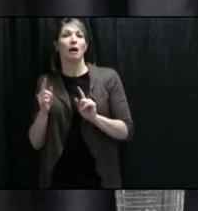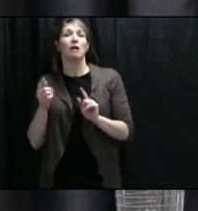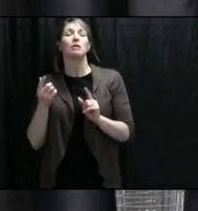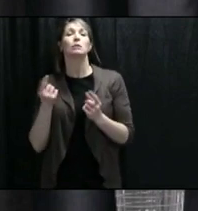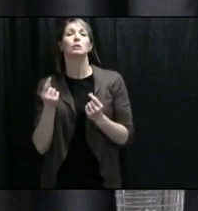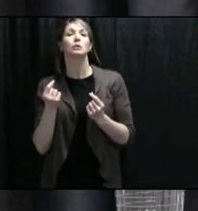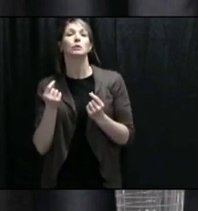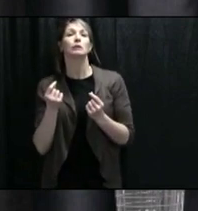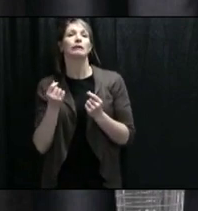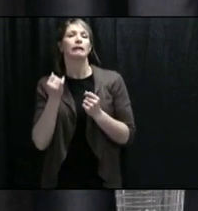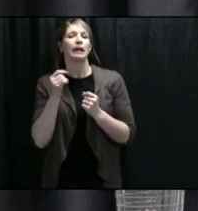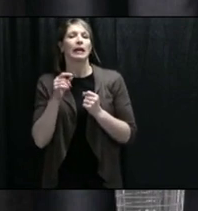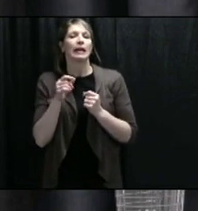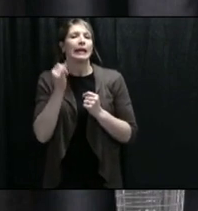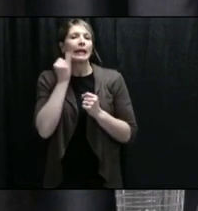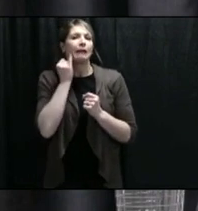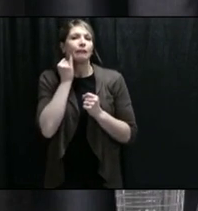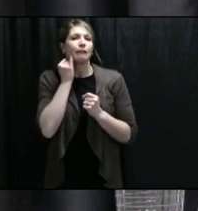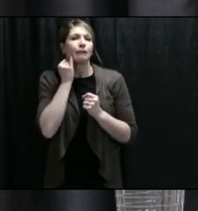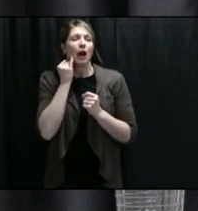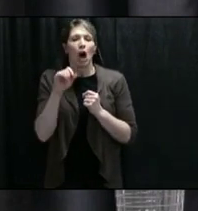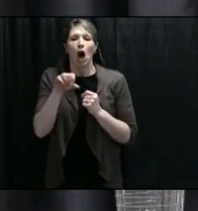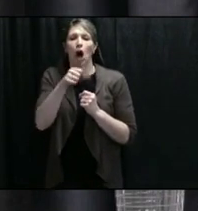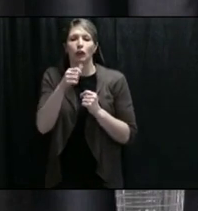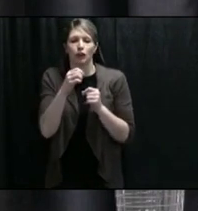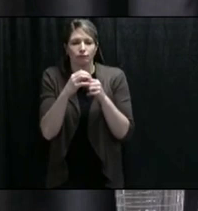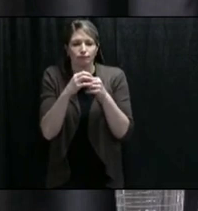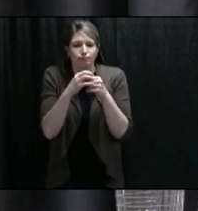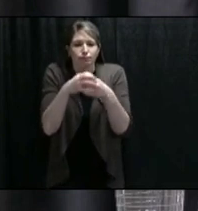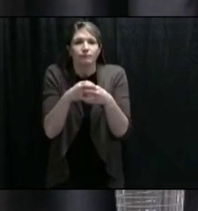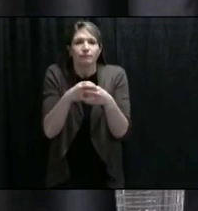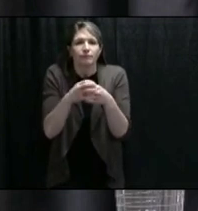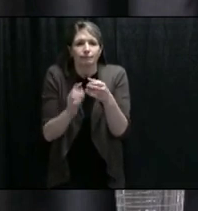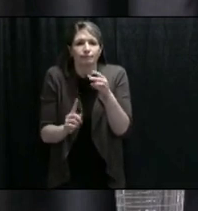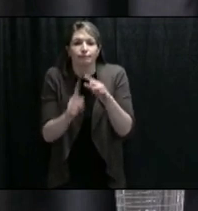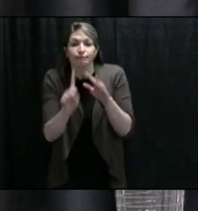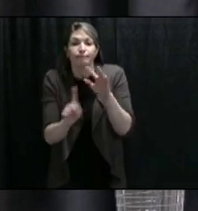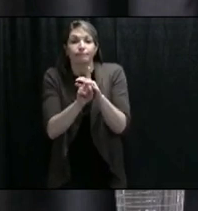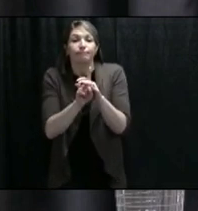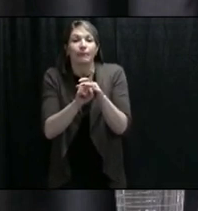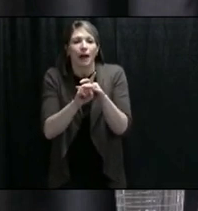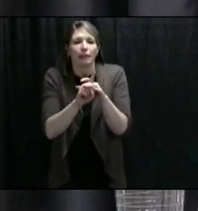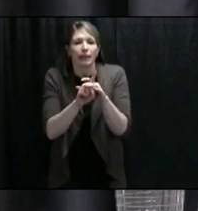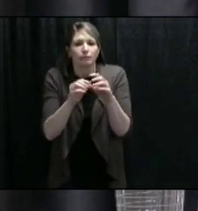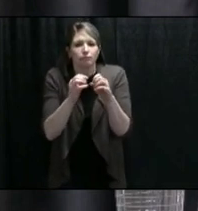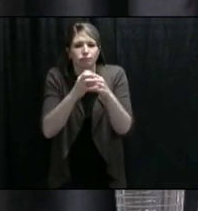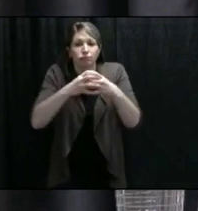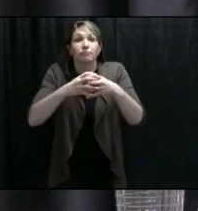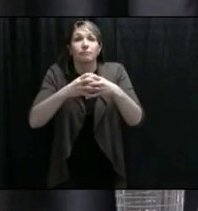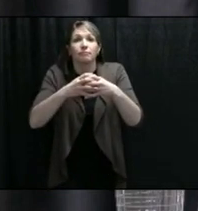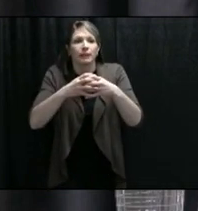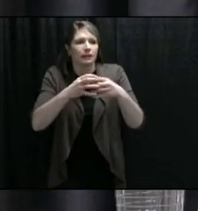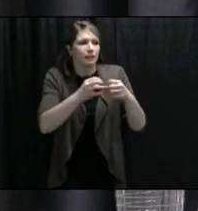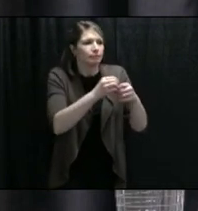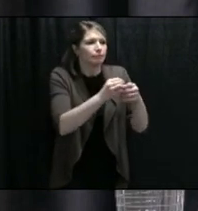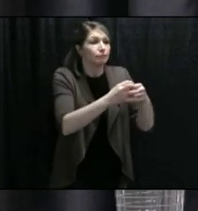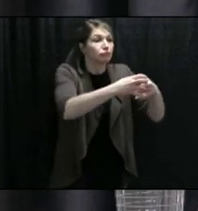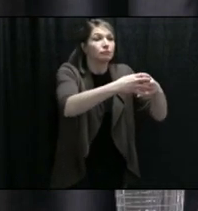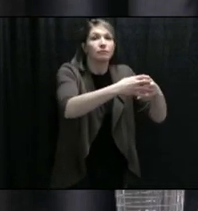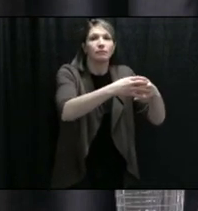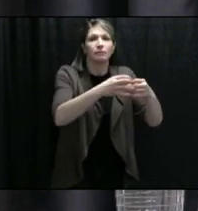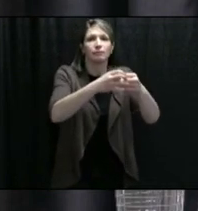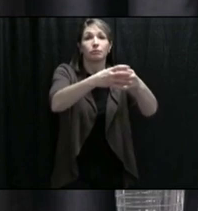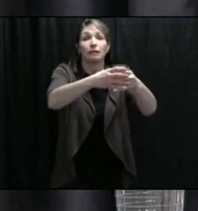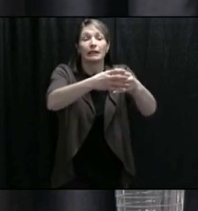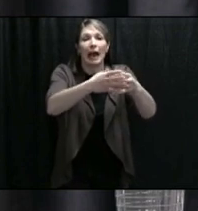another cluster, another ember somewhere, and we will be back to the rate of growth that we saw in mid